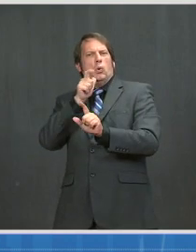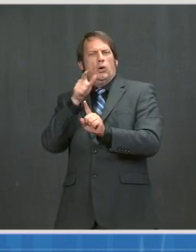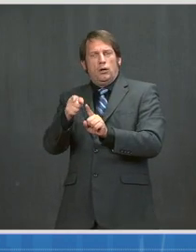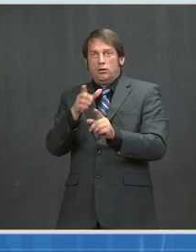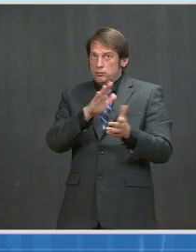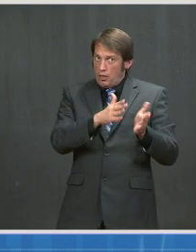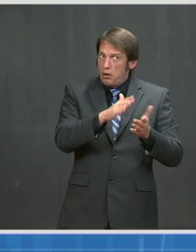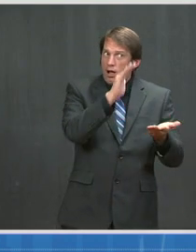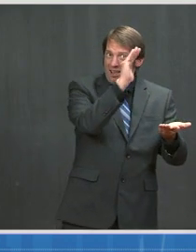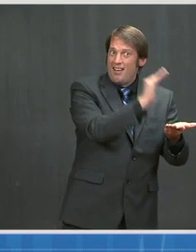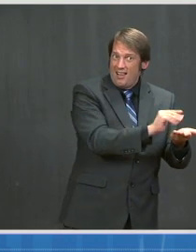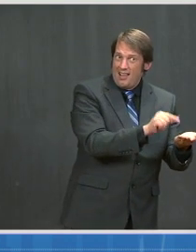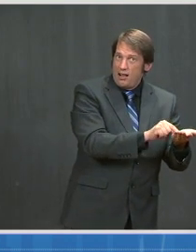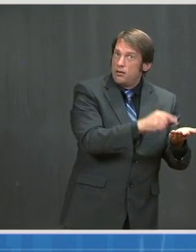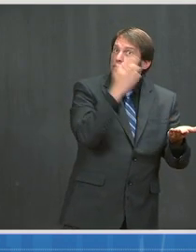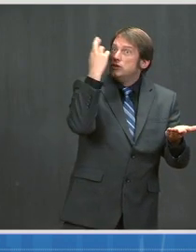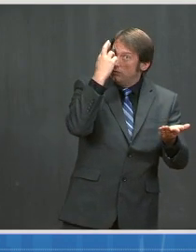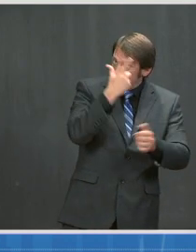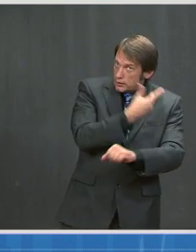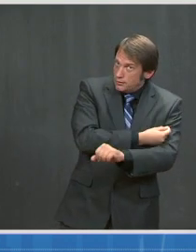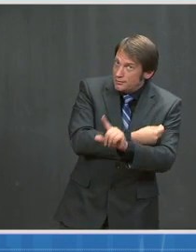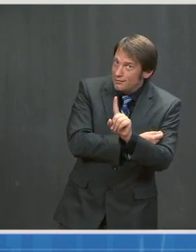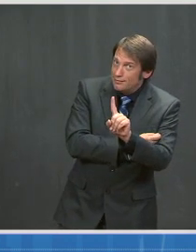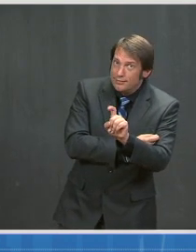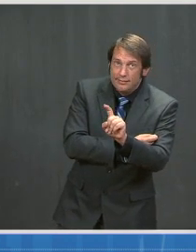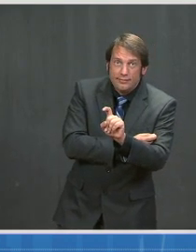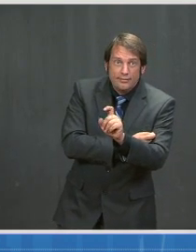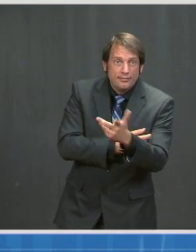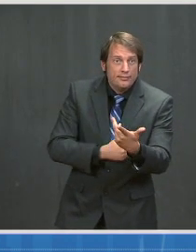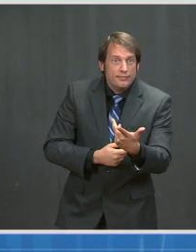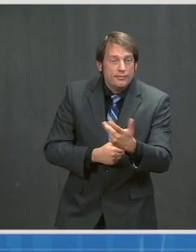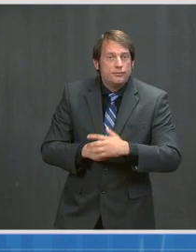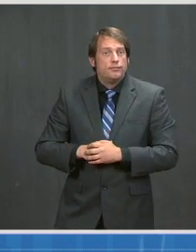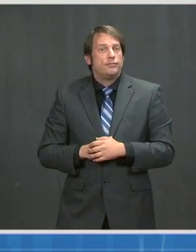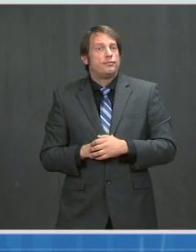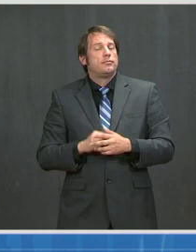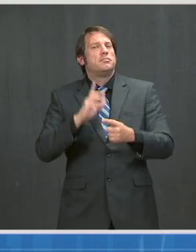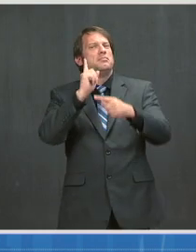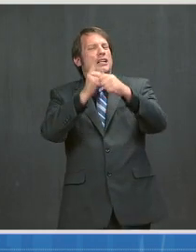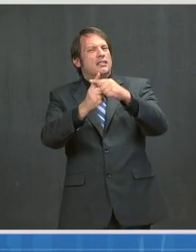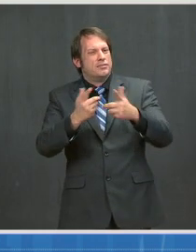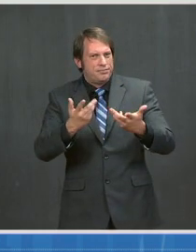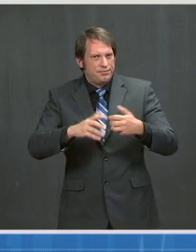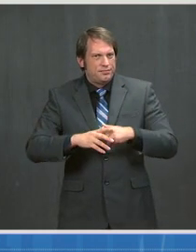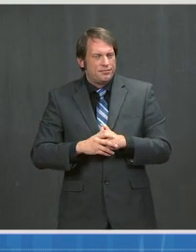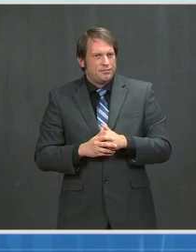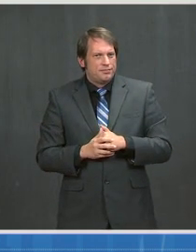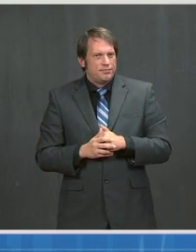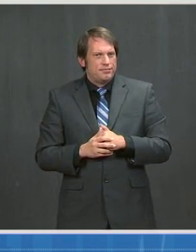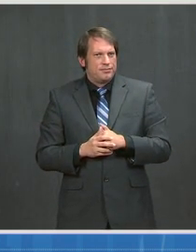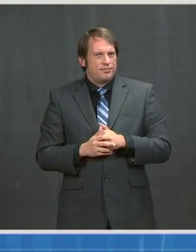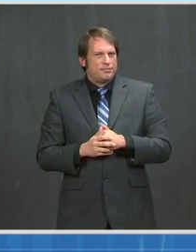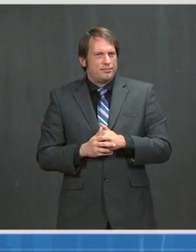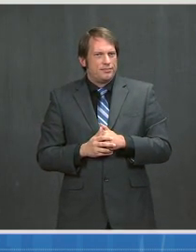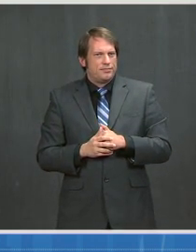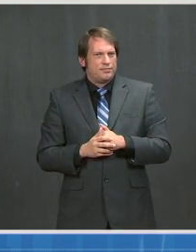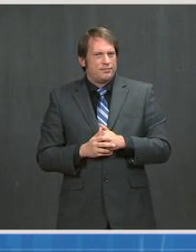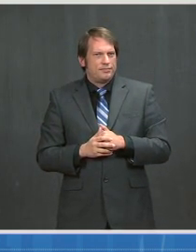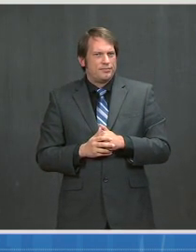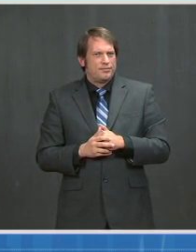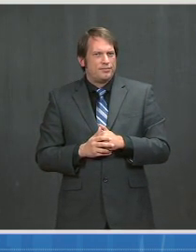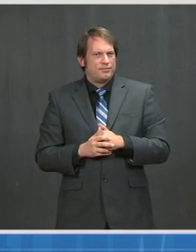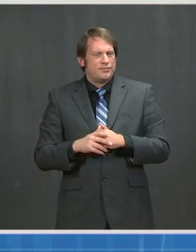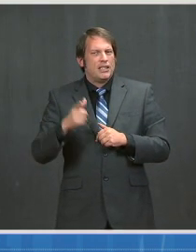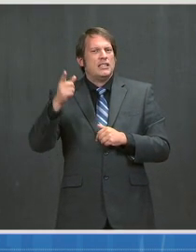the vaccination rates, particularly among the most high-risk seniors? And then extrapolating outward, what is the latest CDC projections